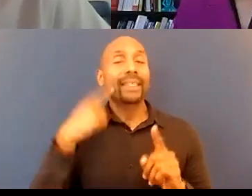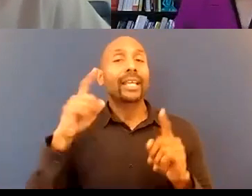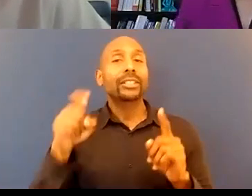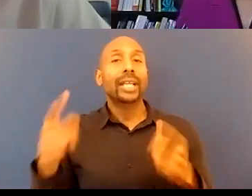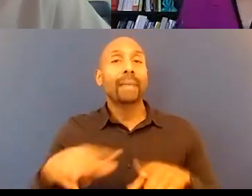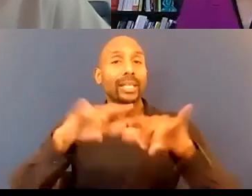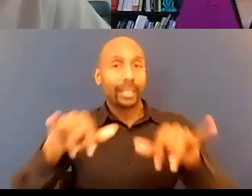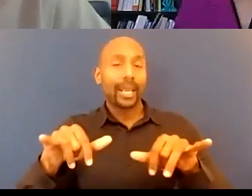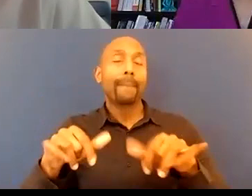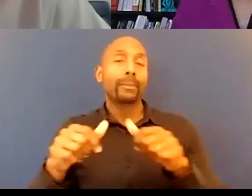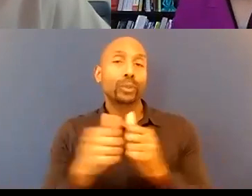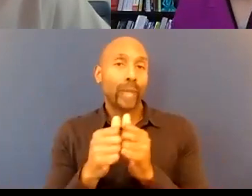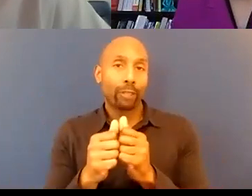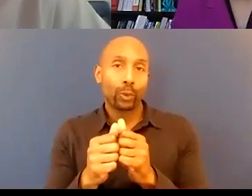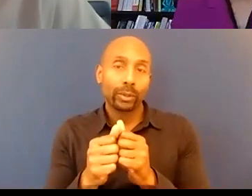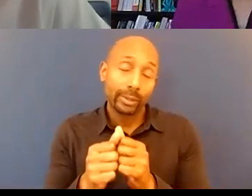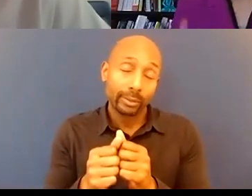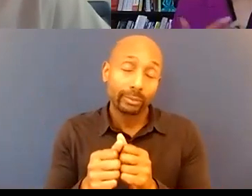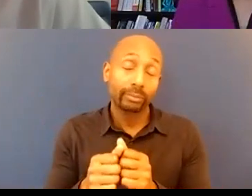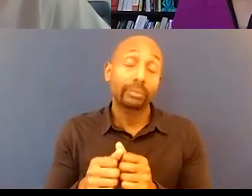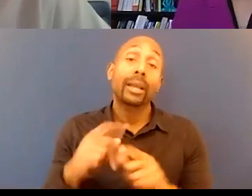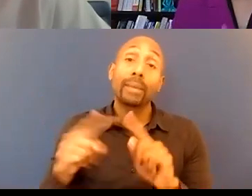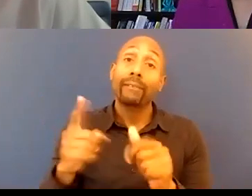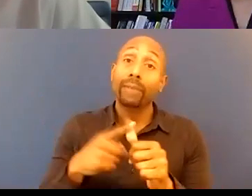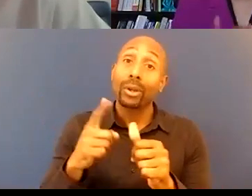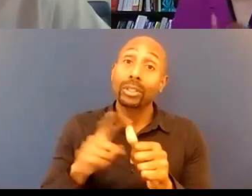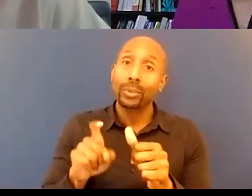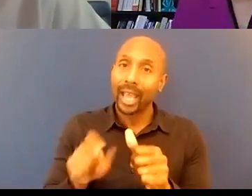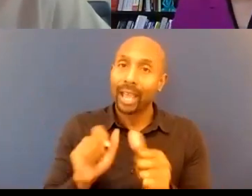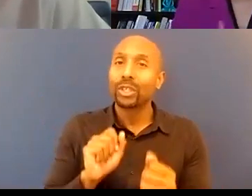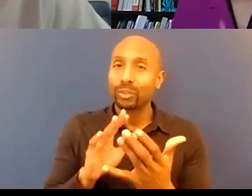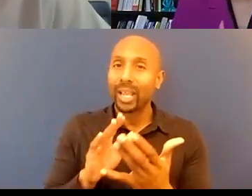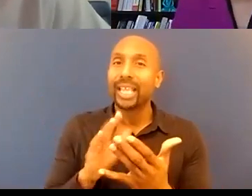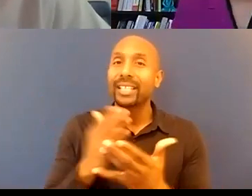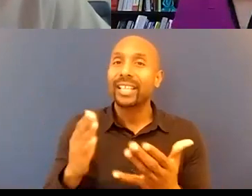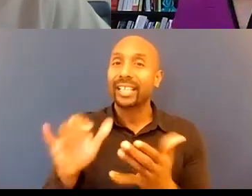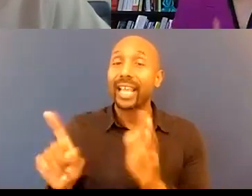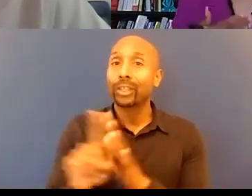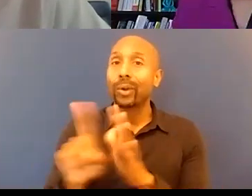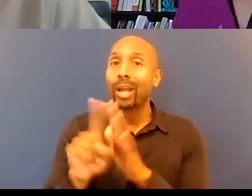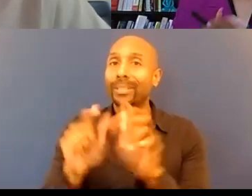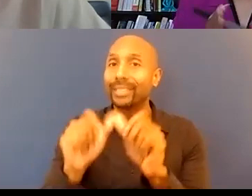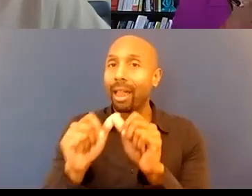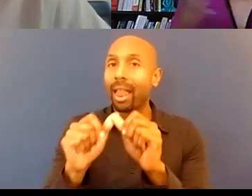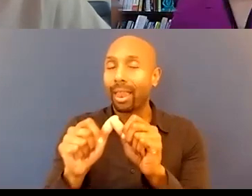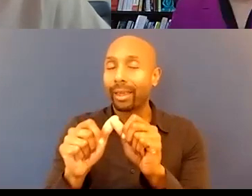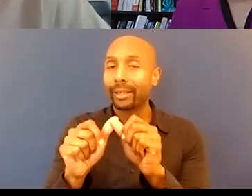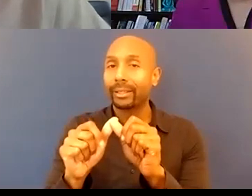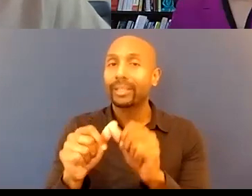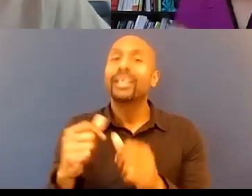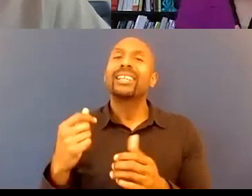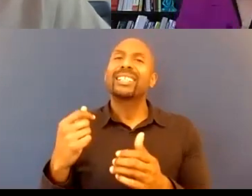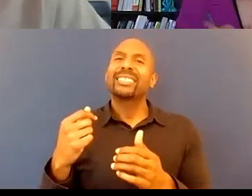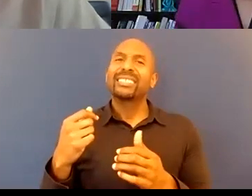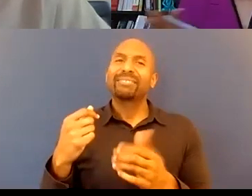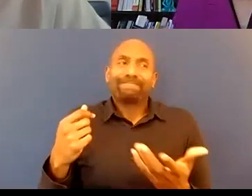but in order for work to happen in that way you still have to address the things that are coming up for some reason we just want to sort of put aside